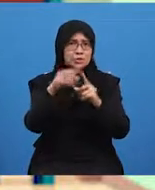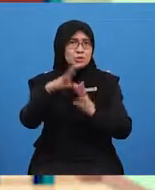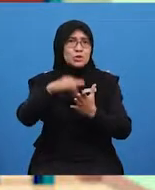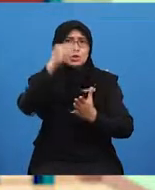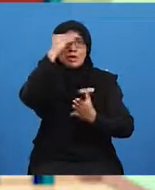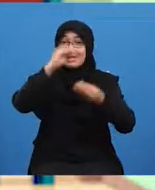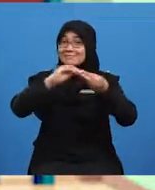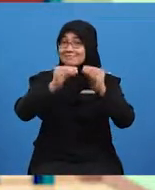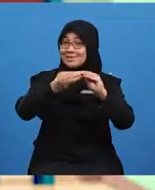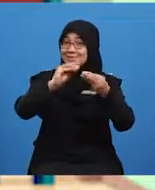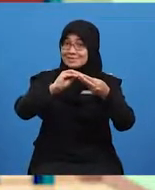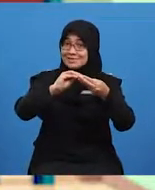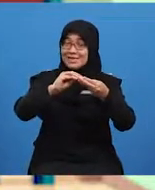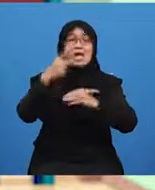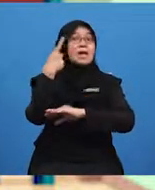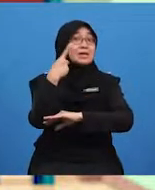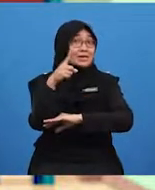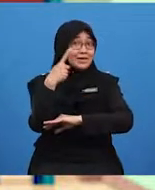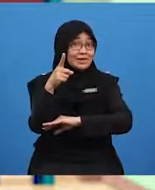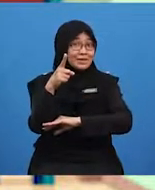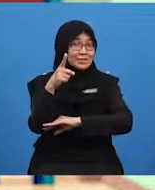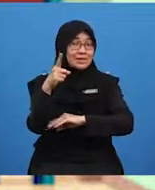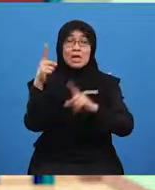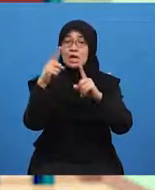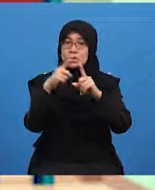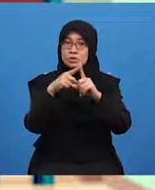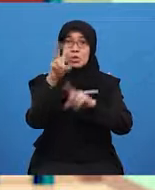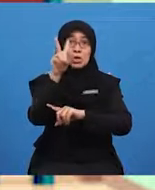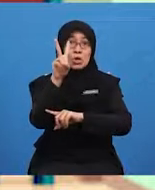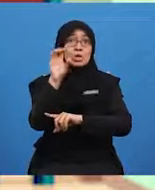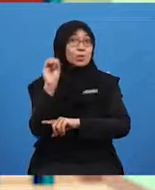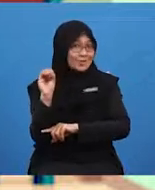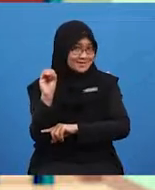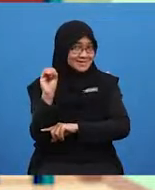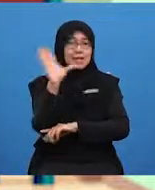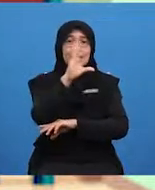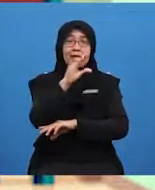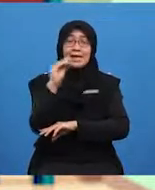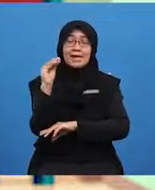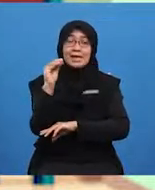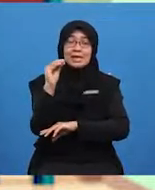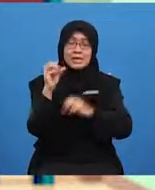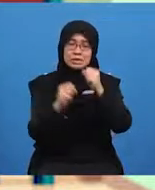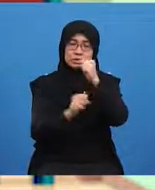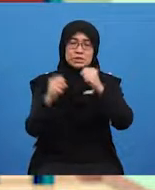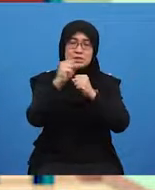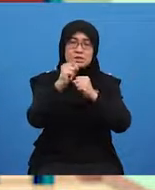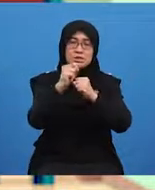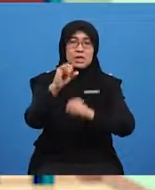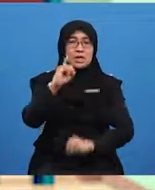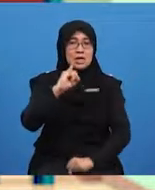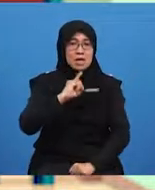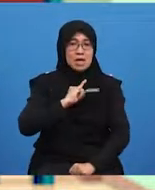numbers 11 to 20 and the structure I've